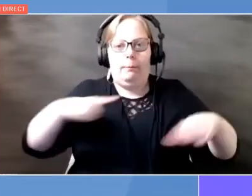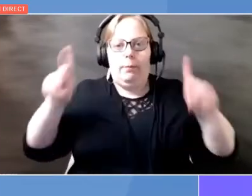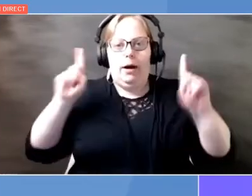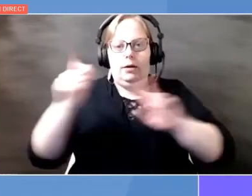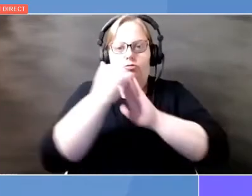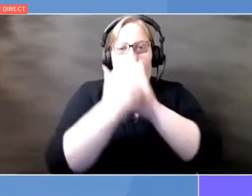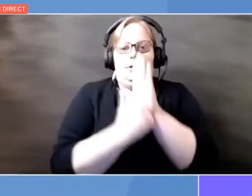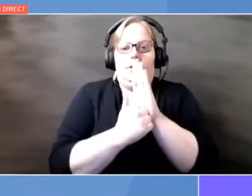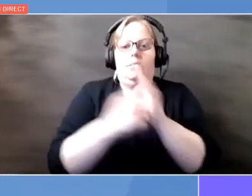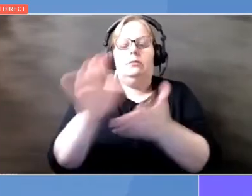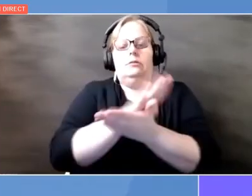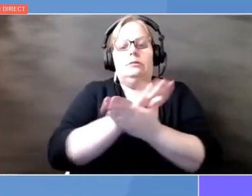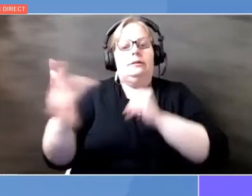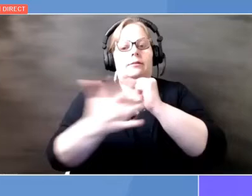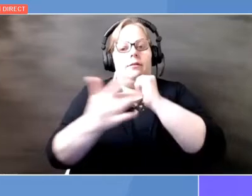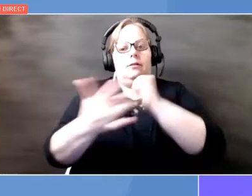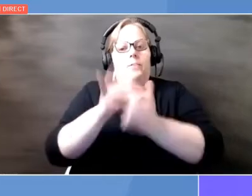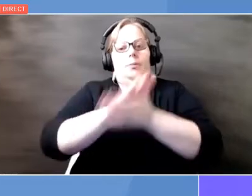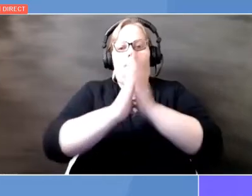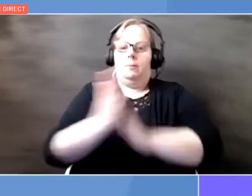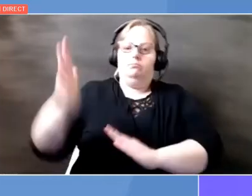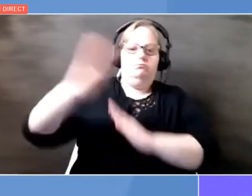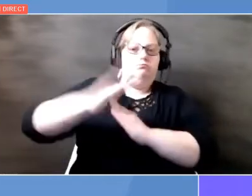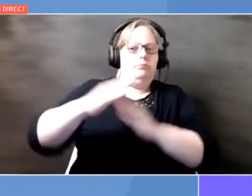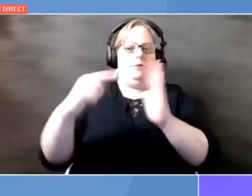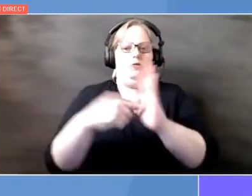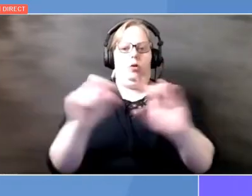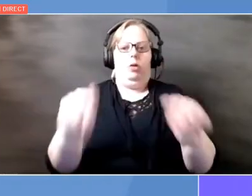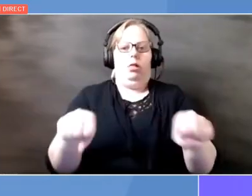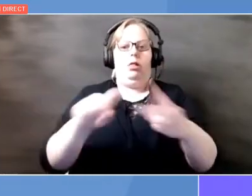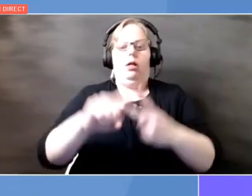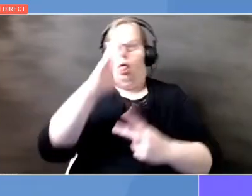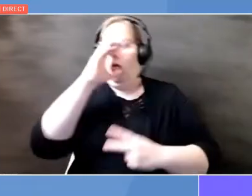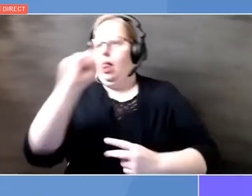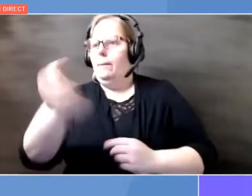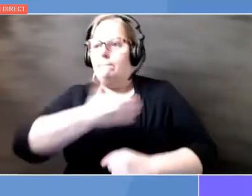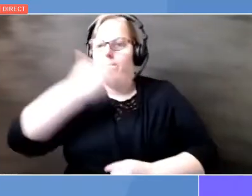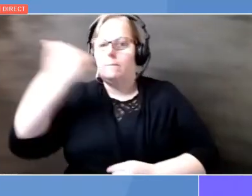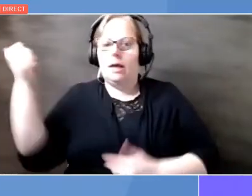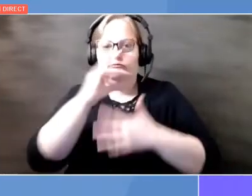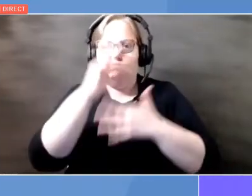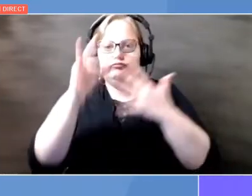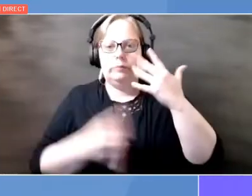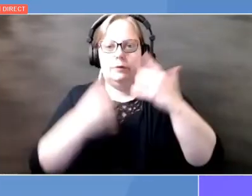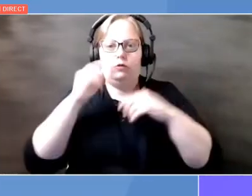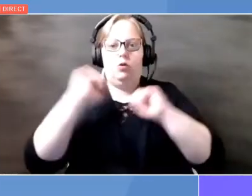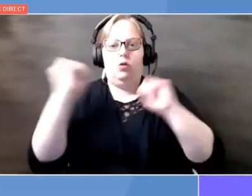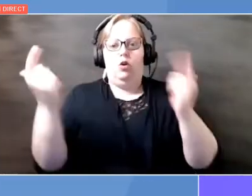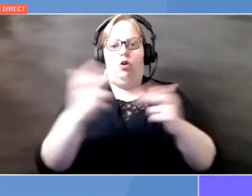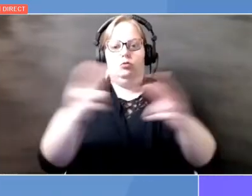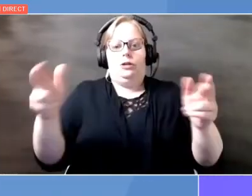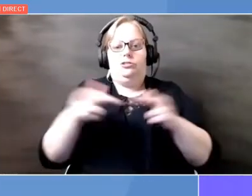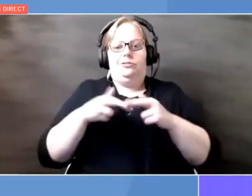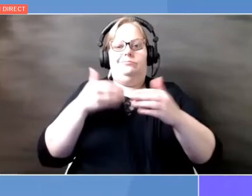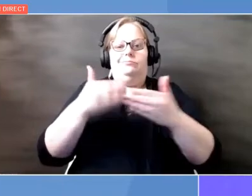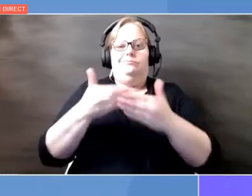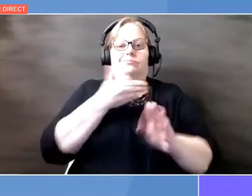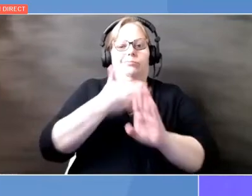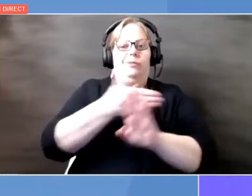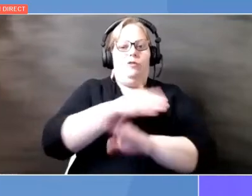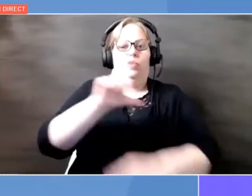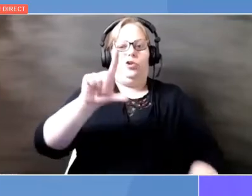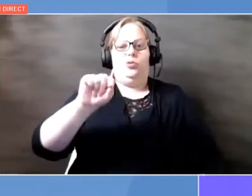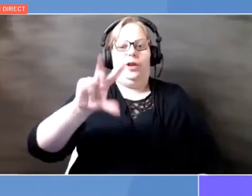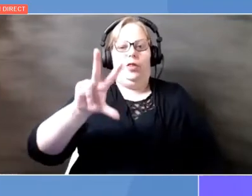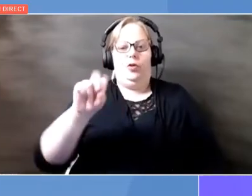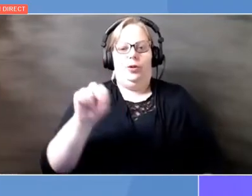technologies become the most affordable and attractive option in all regions by 2030. And Special Envoy Kerry and